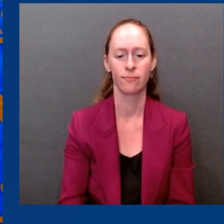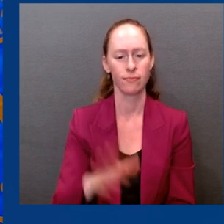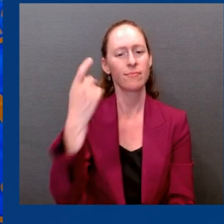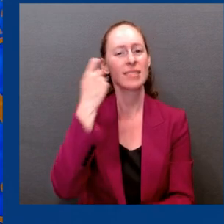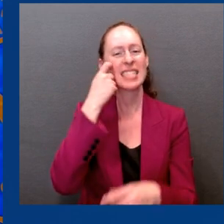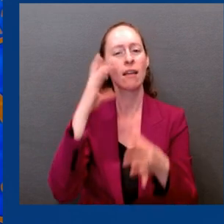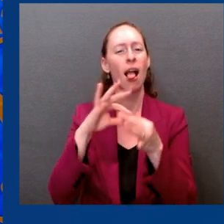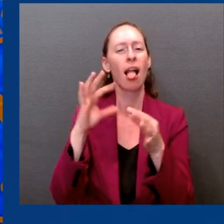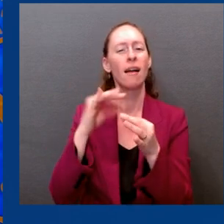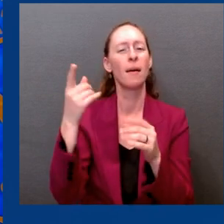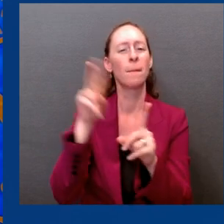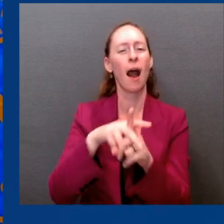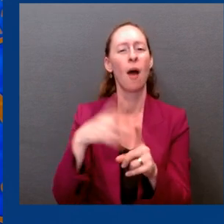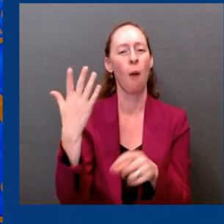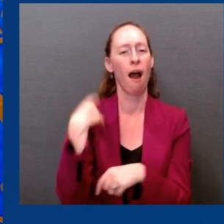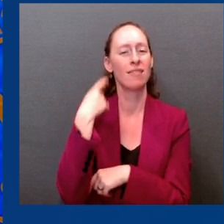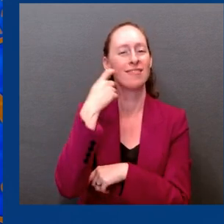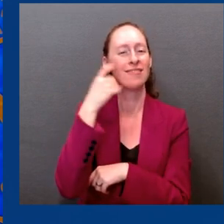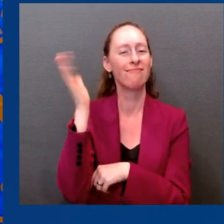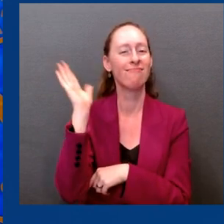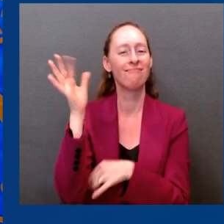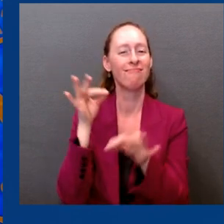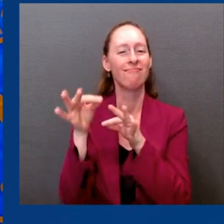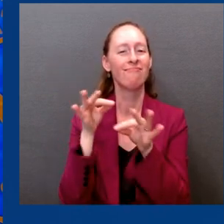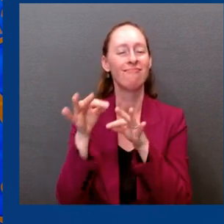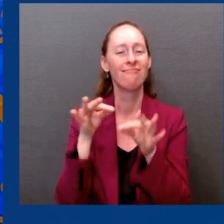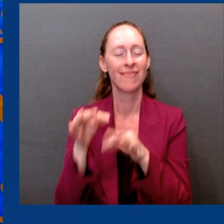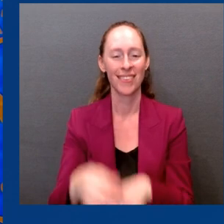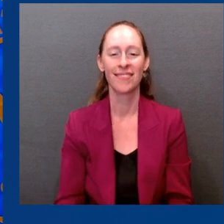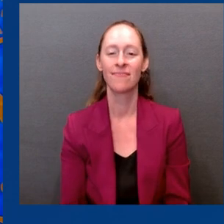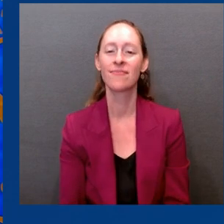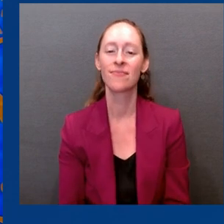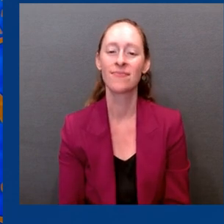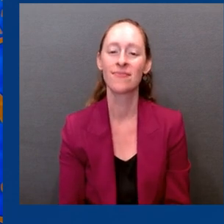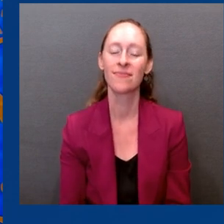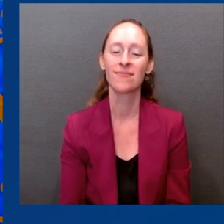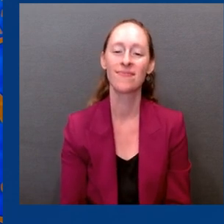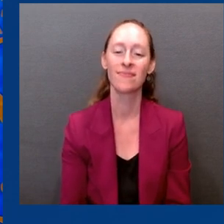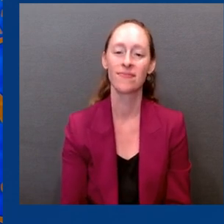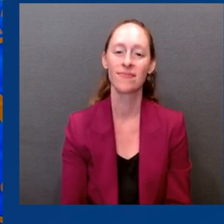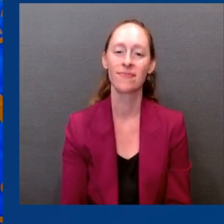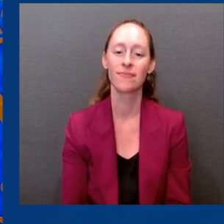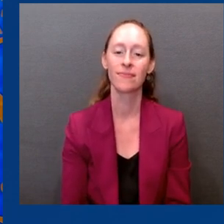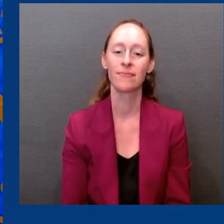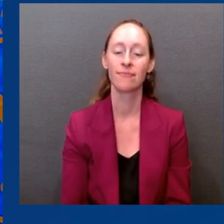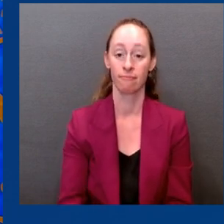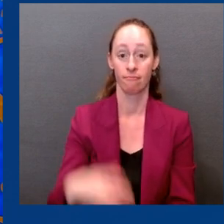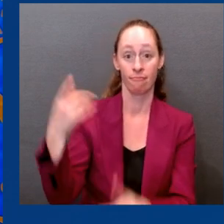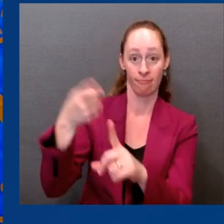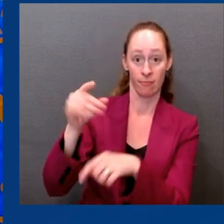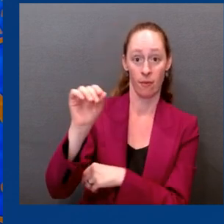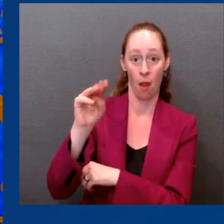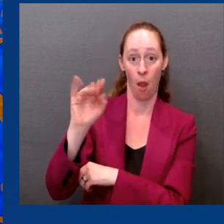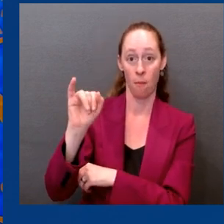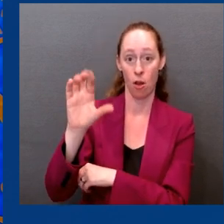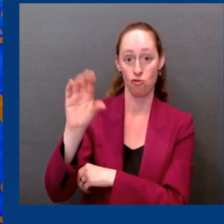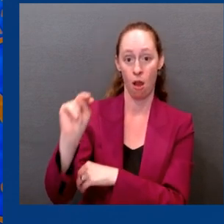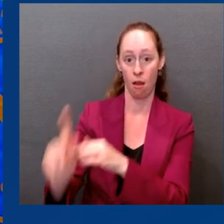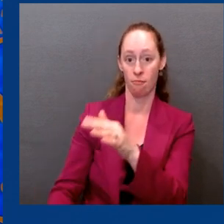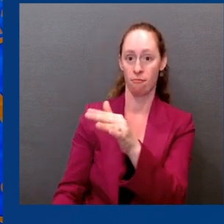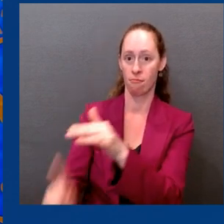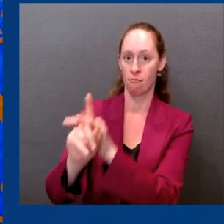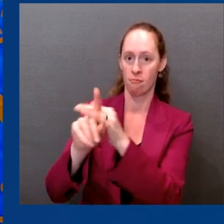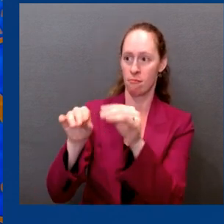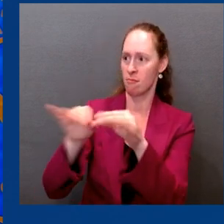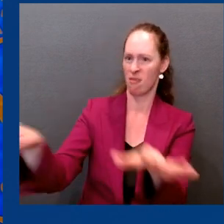If you look at the original introduction of Omicron in November of last year, almost a year now, almost